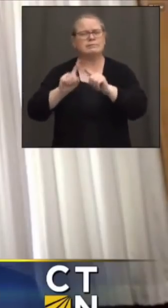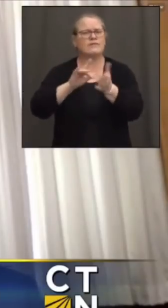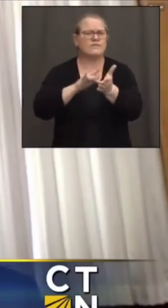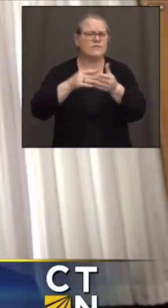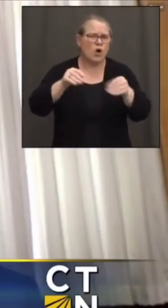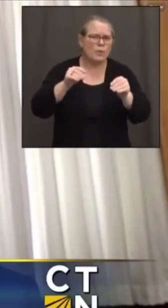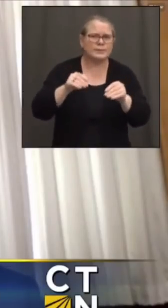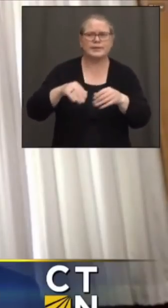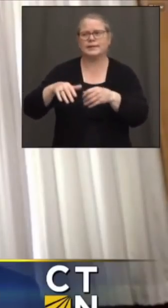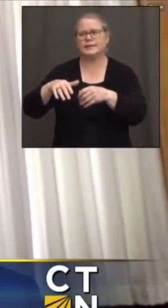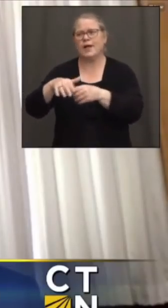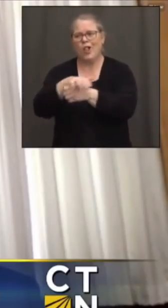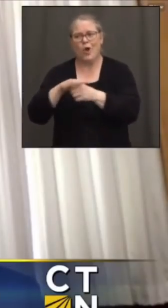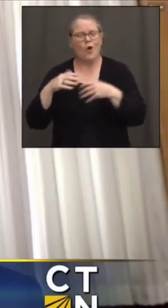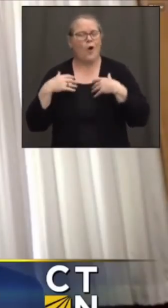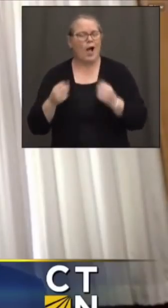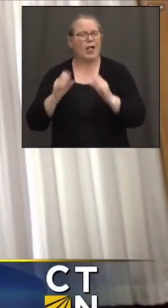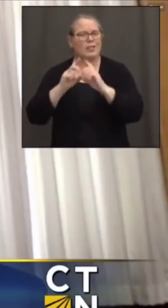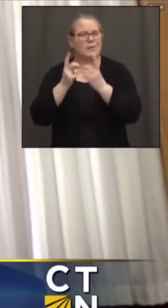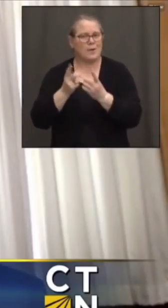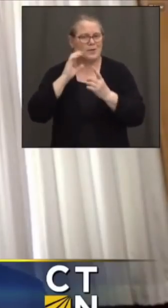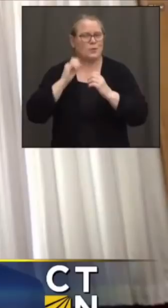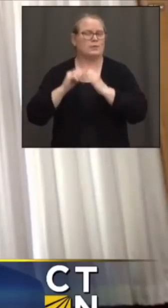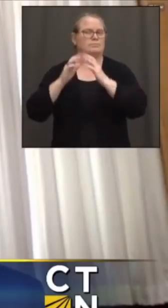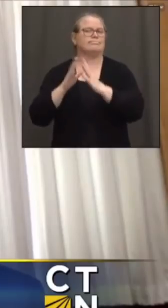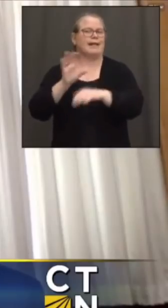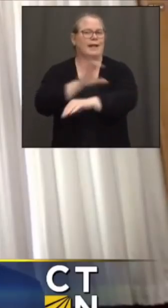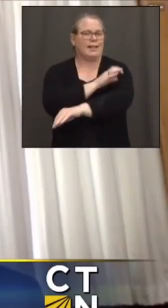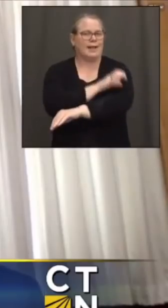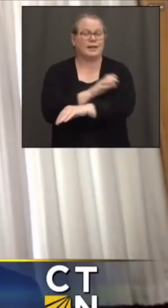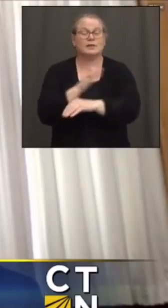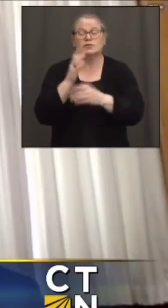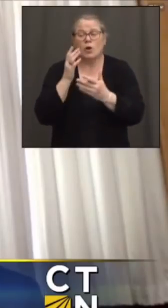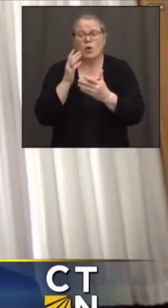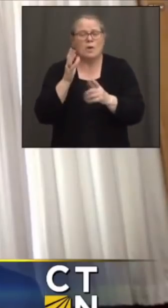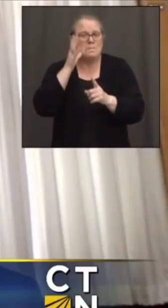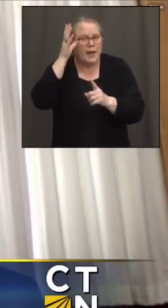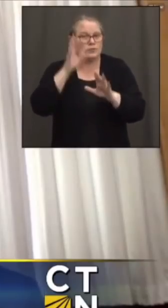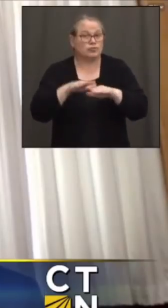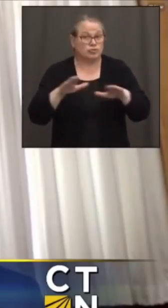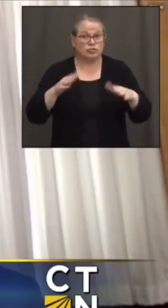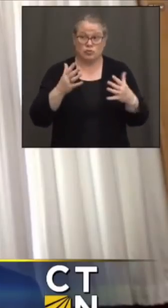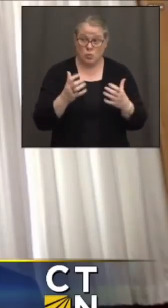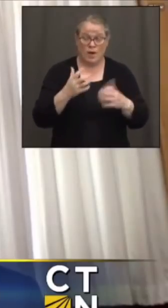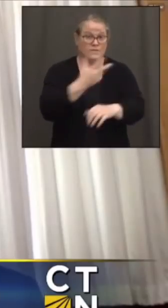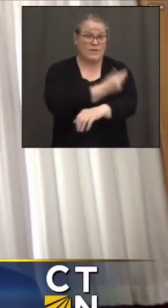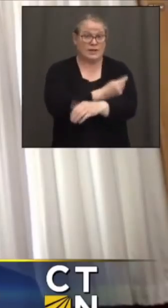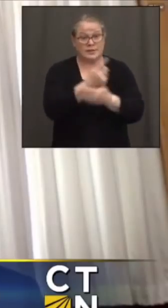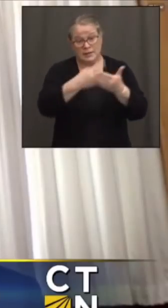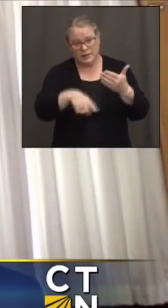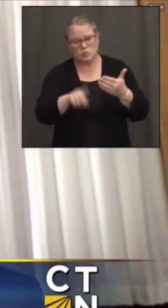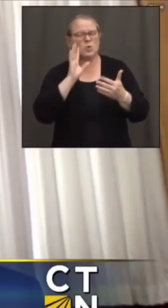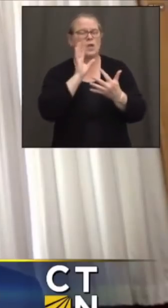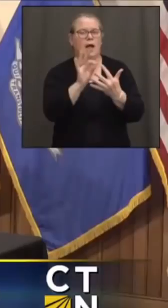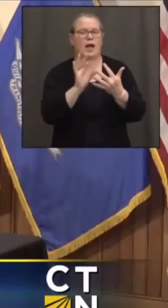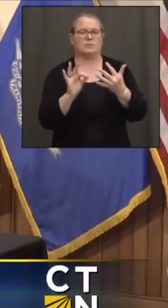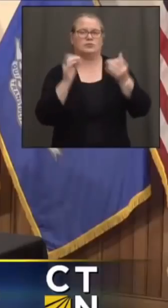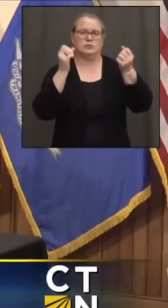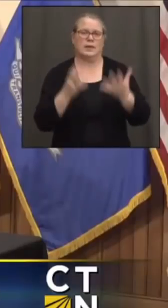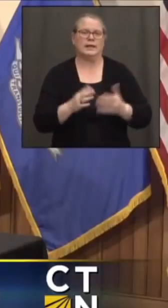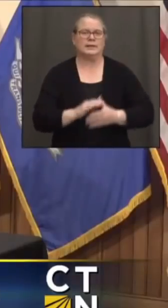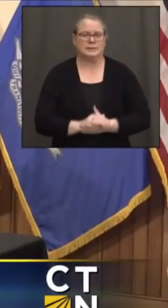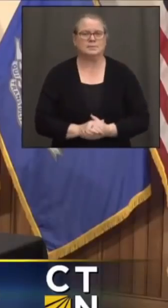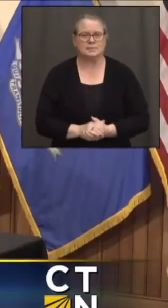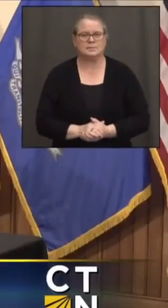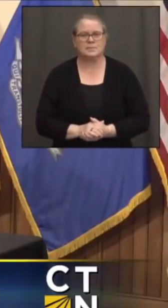to do clinics. So there will be a lot of options available for parents and their children who want to get vaccinated in the next week. Nina,